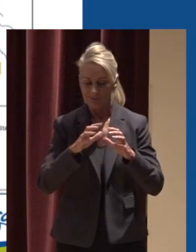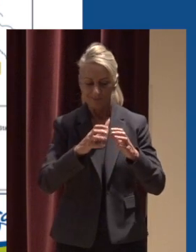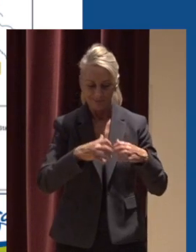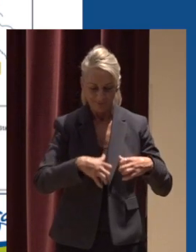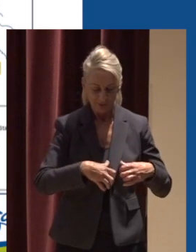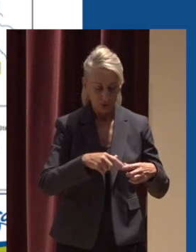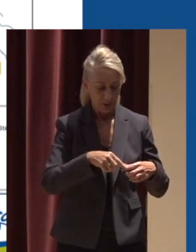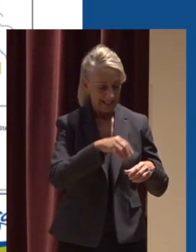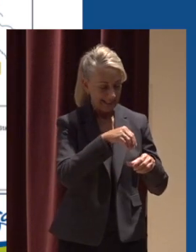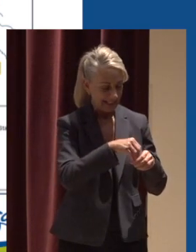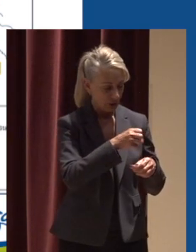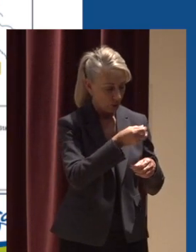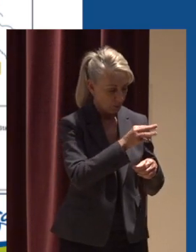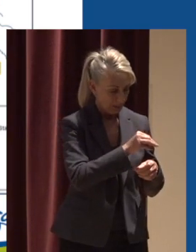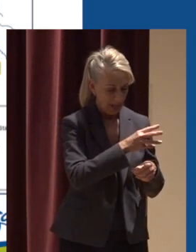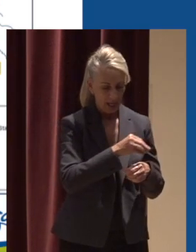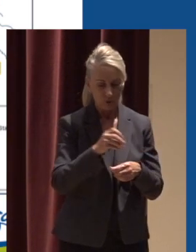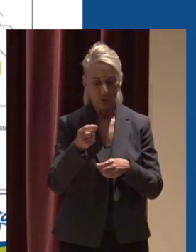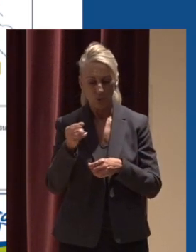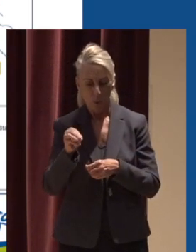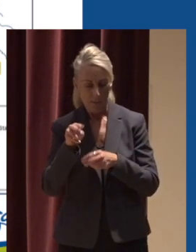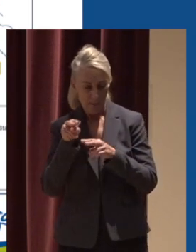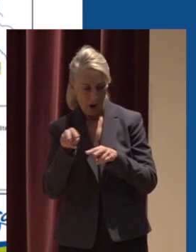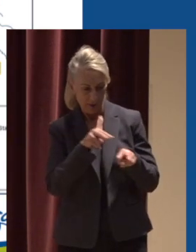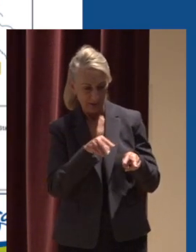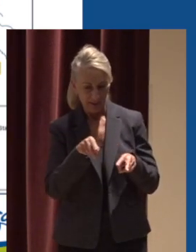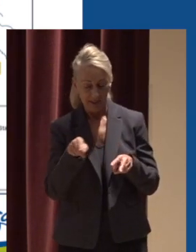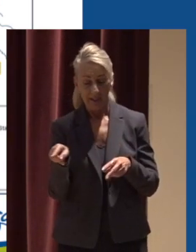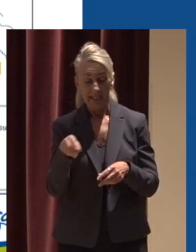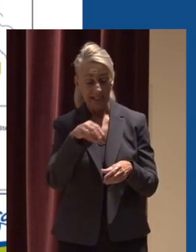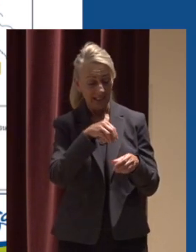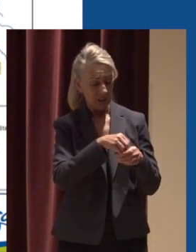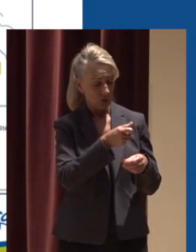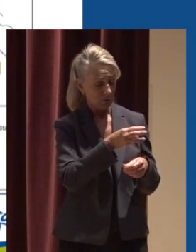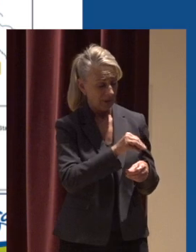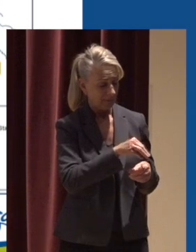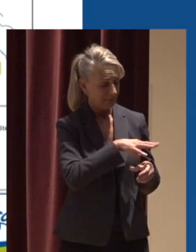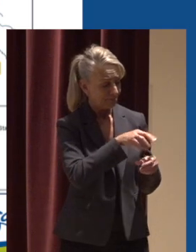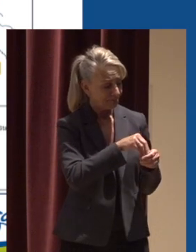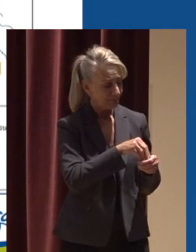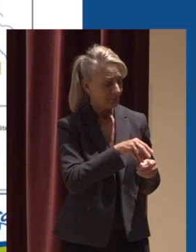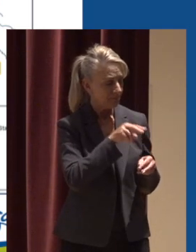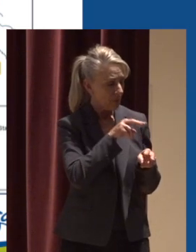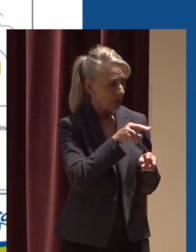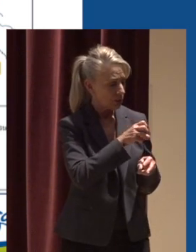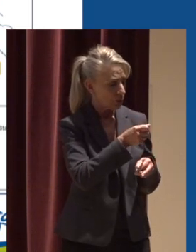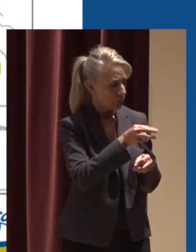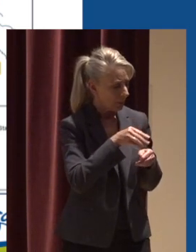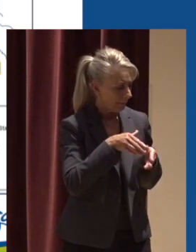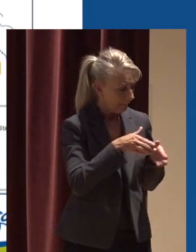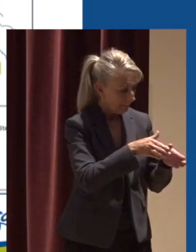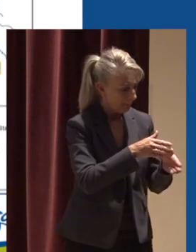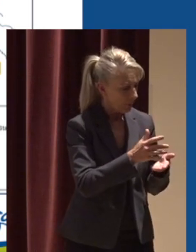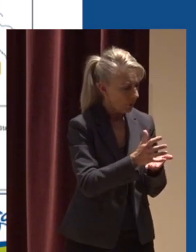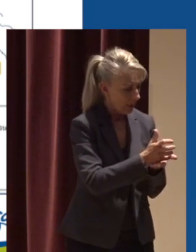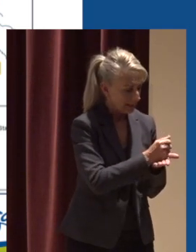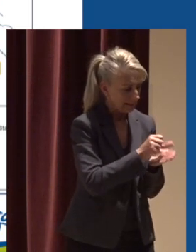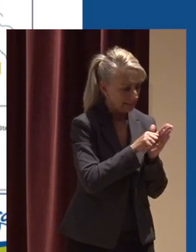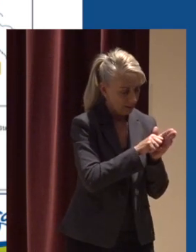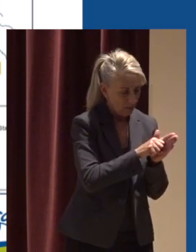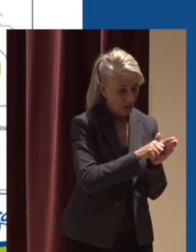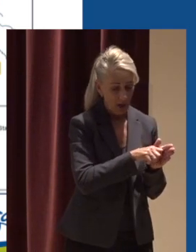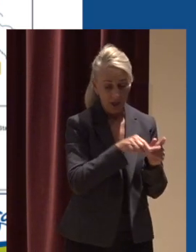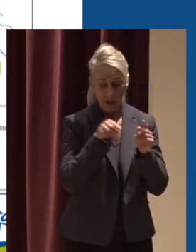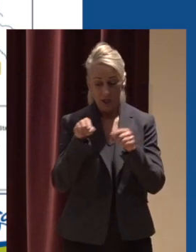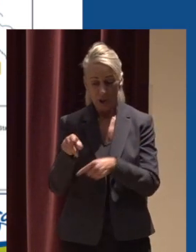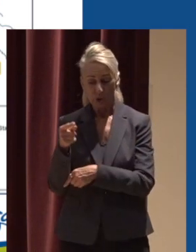in-stream monitoring and stormwater monitoring the in-stream monitoring consists of monitoring streams and collecting samples and the